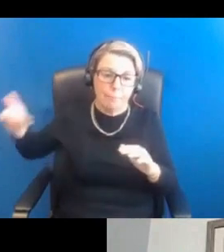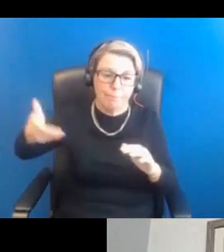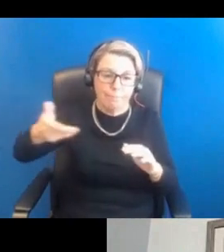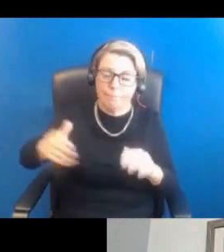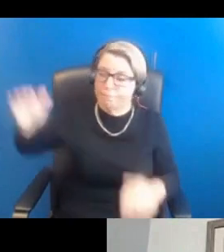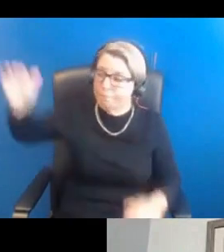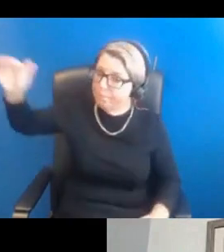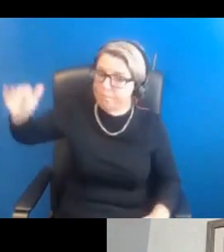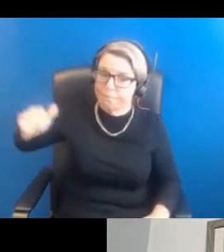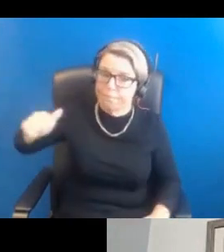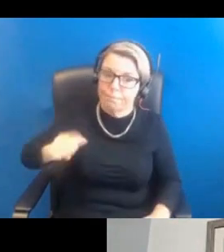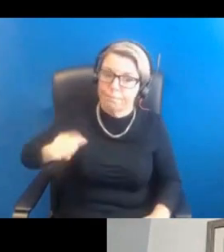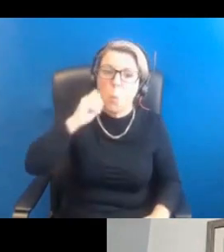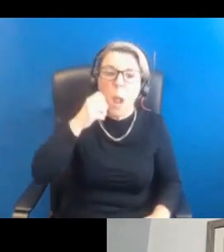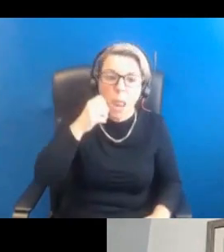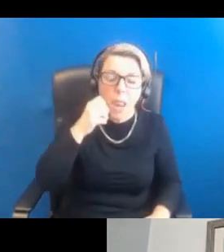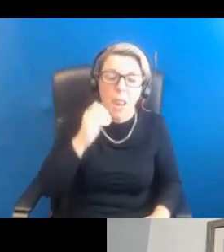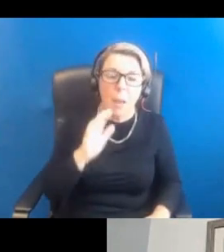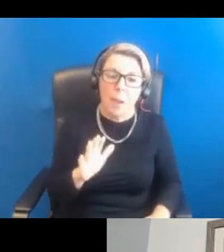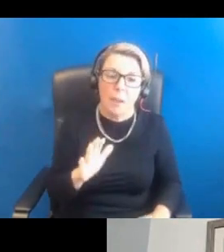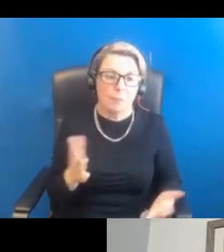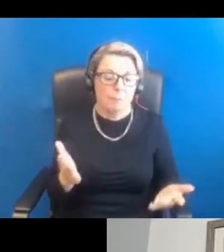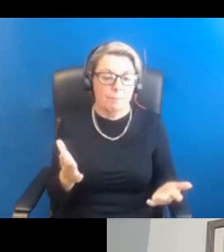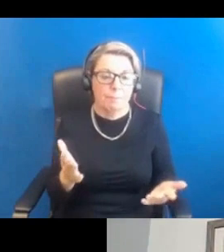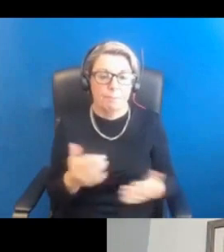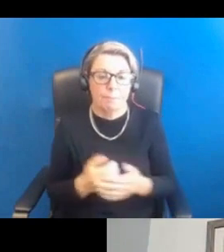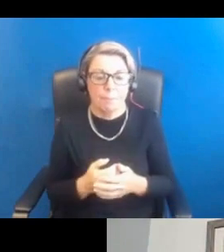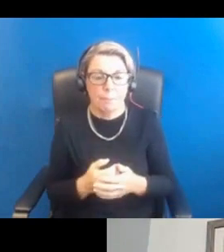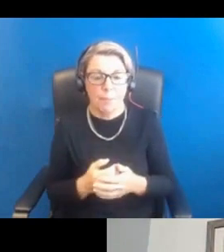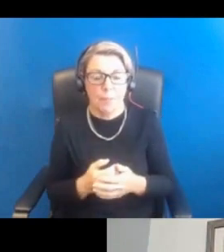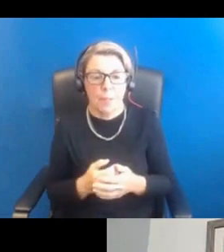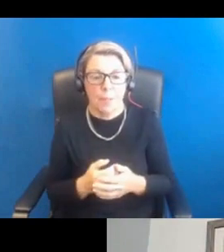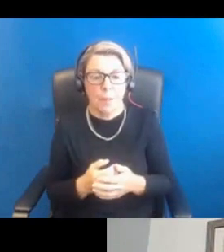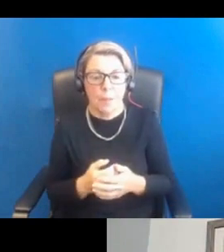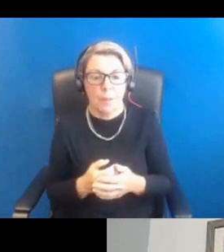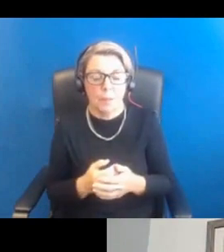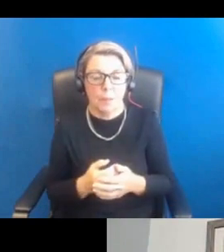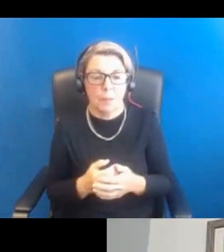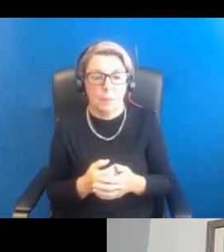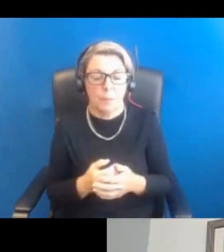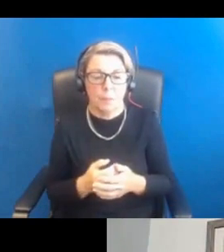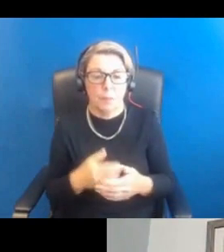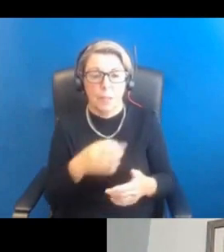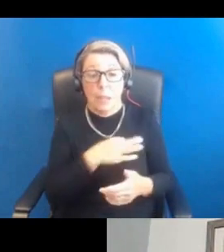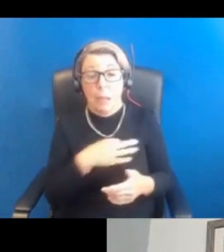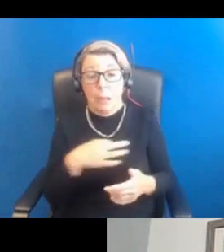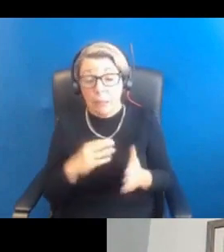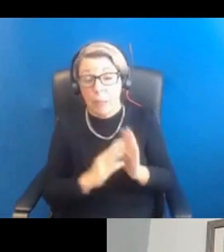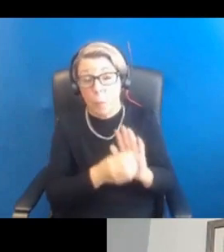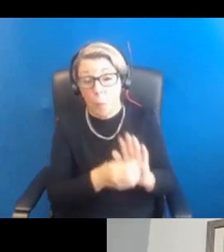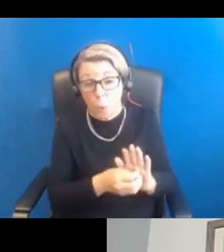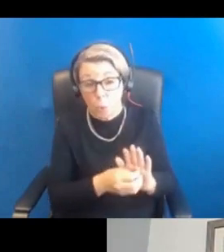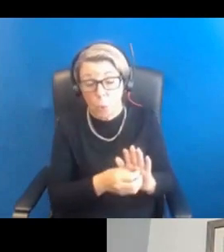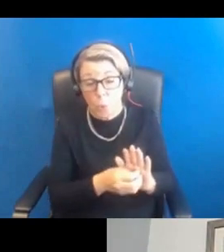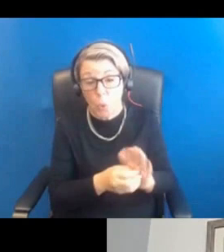that that some of the preclinical models of that of PCOS involve the fetus being